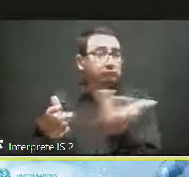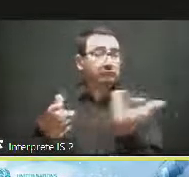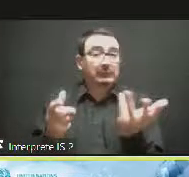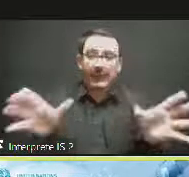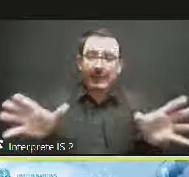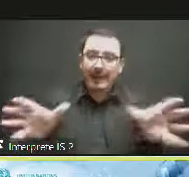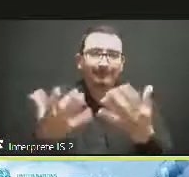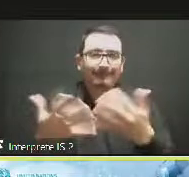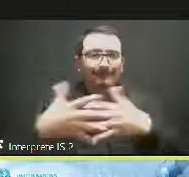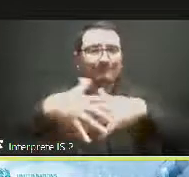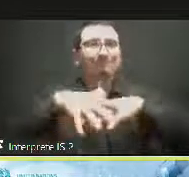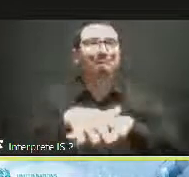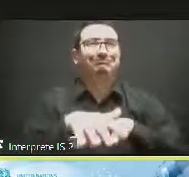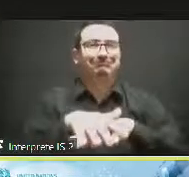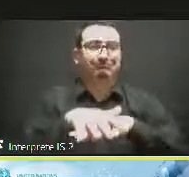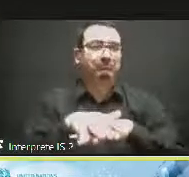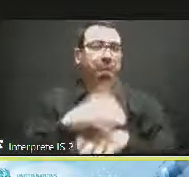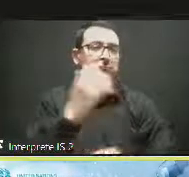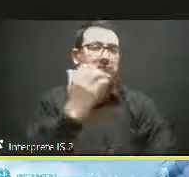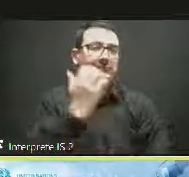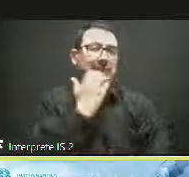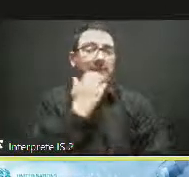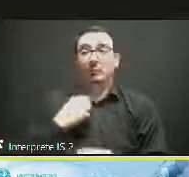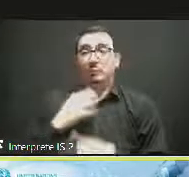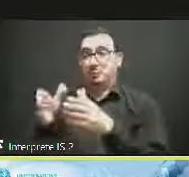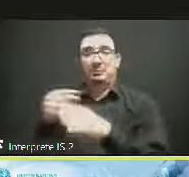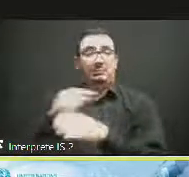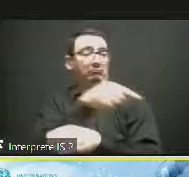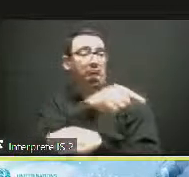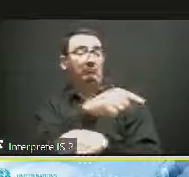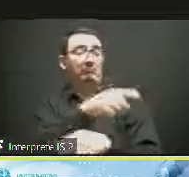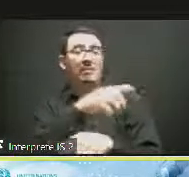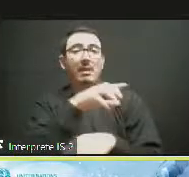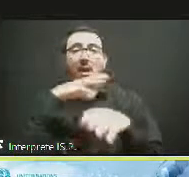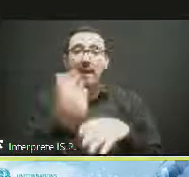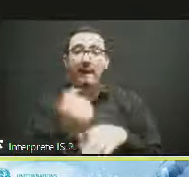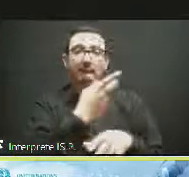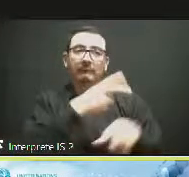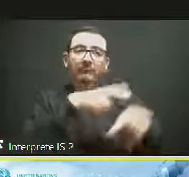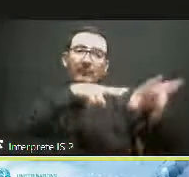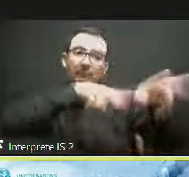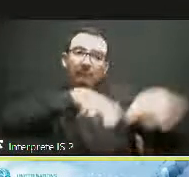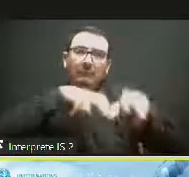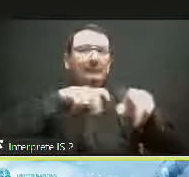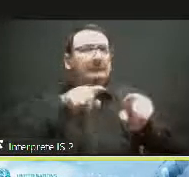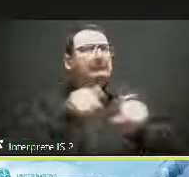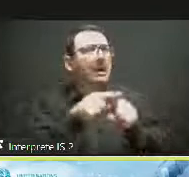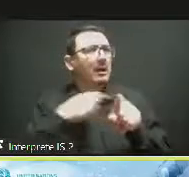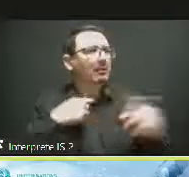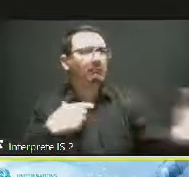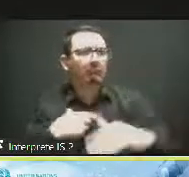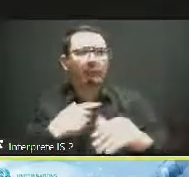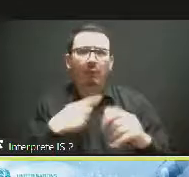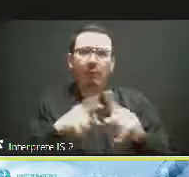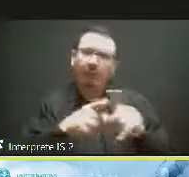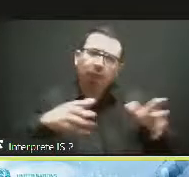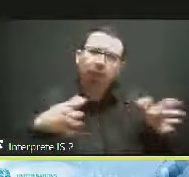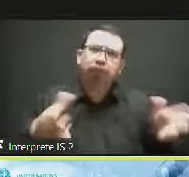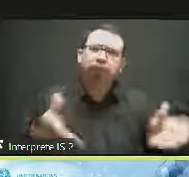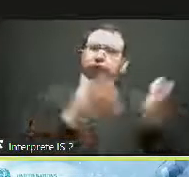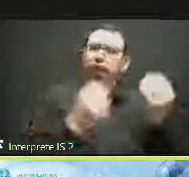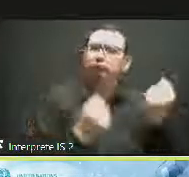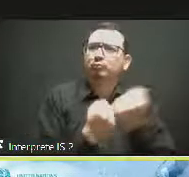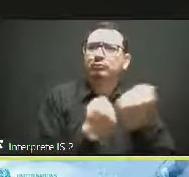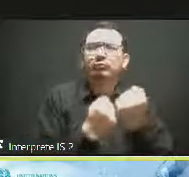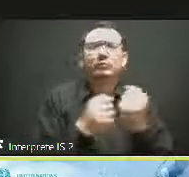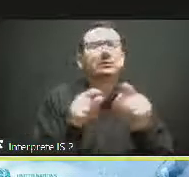foster what we call it the cross-fertilization of innovation between them. And